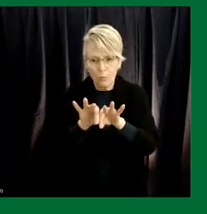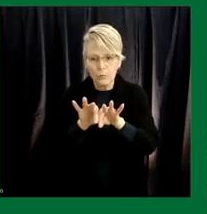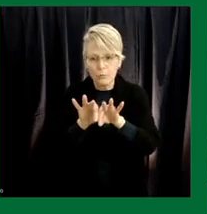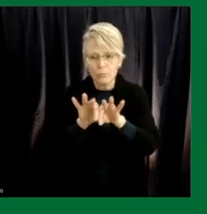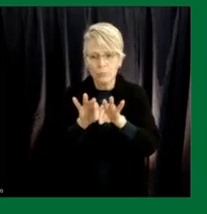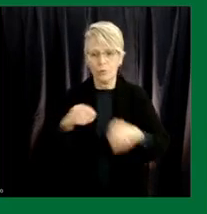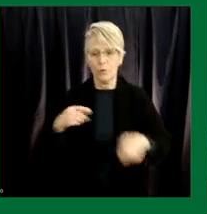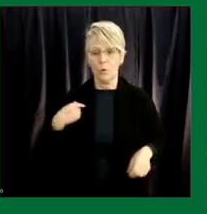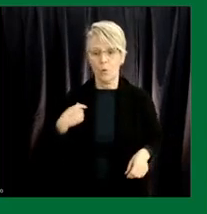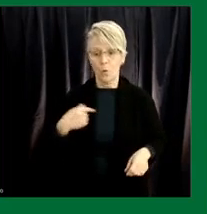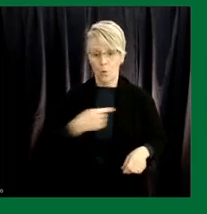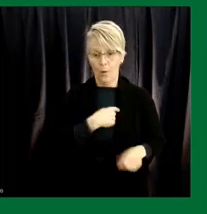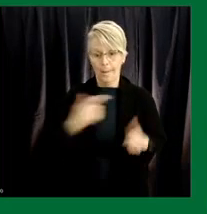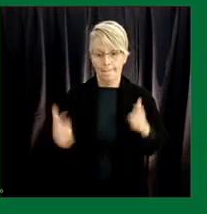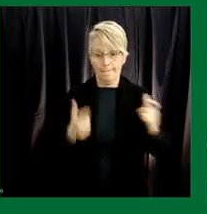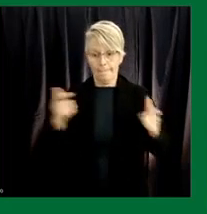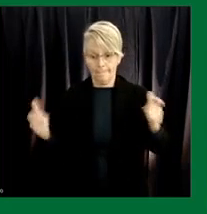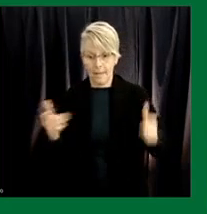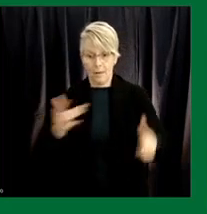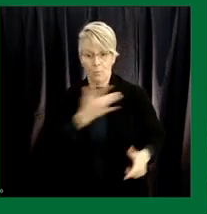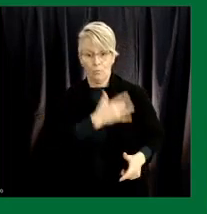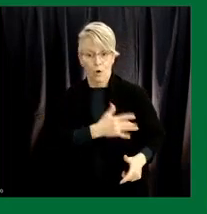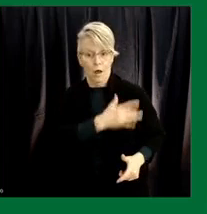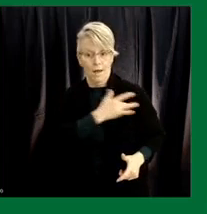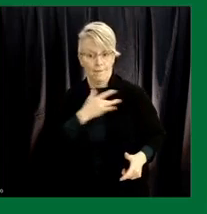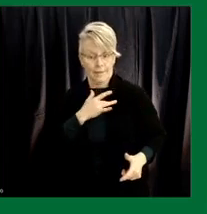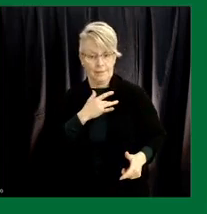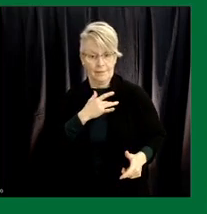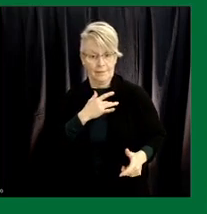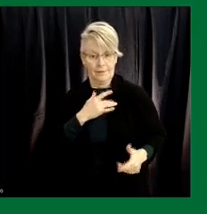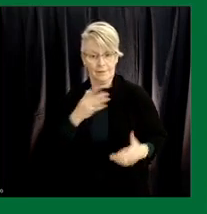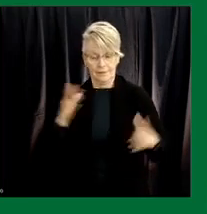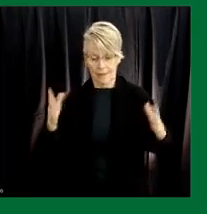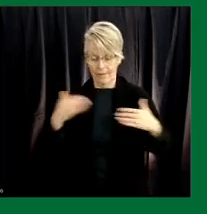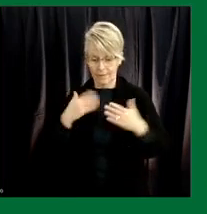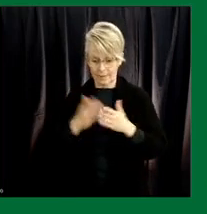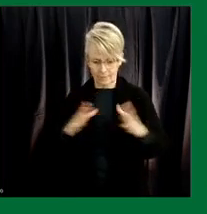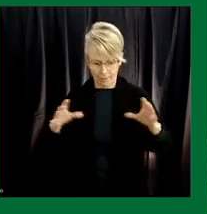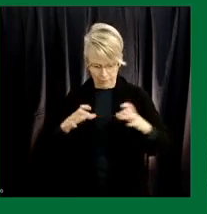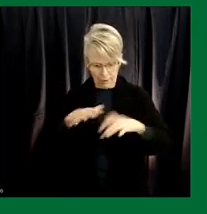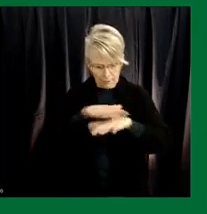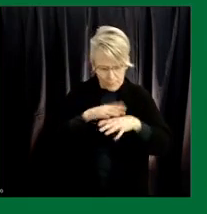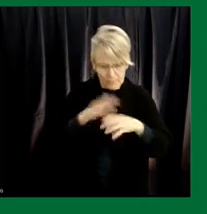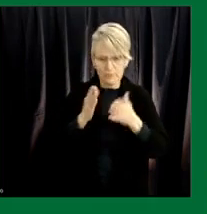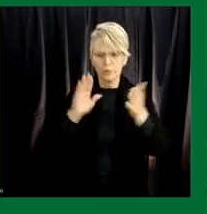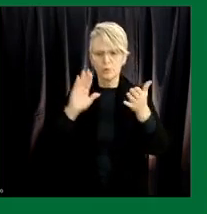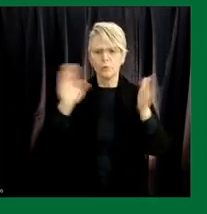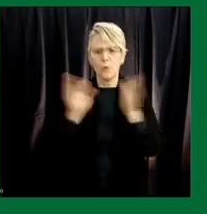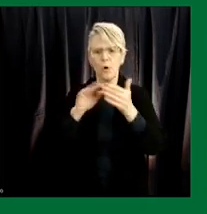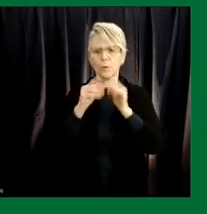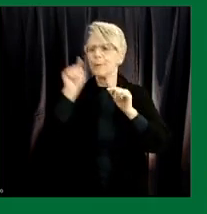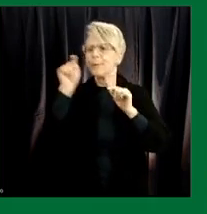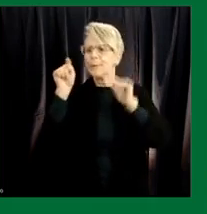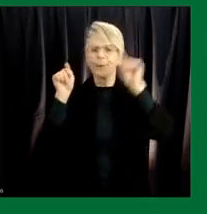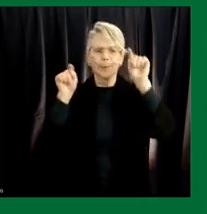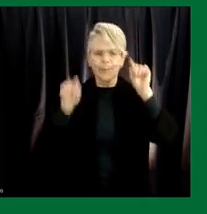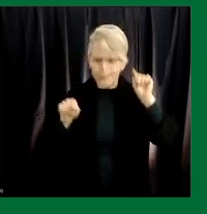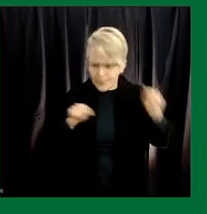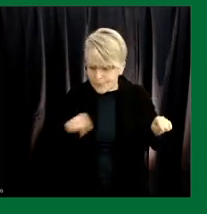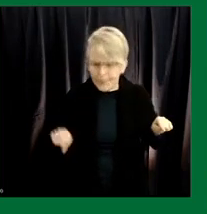are a huge province with you know some large urban centers many smaller communities and dispersed populations so